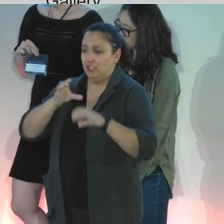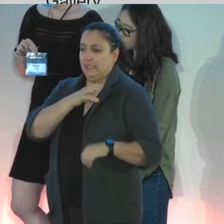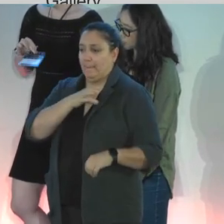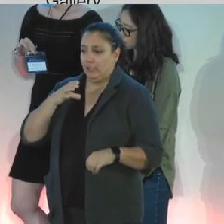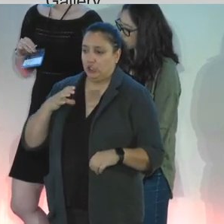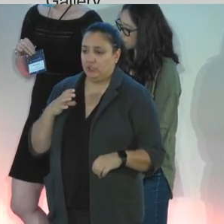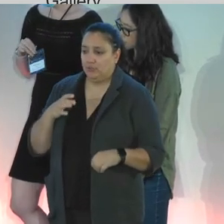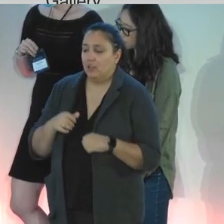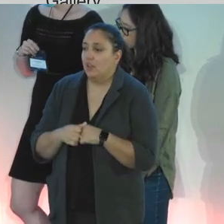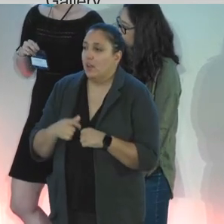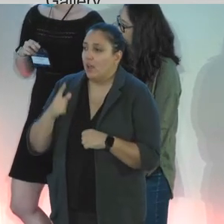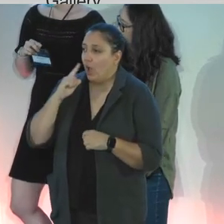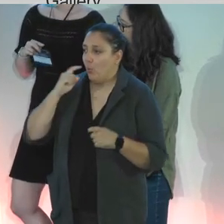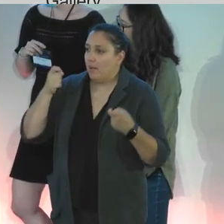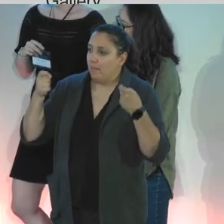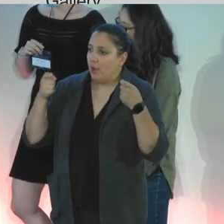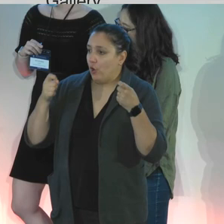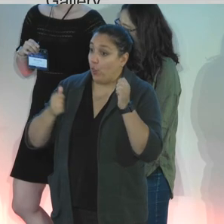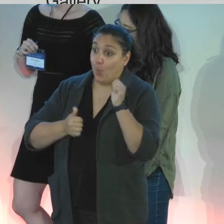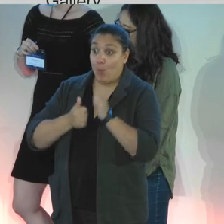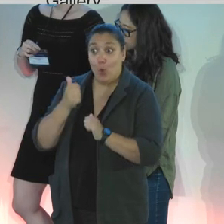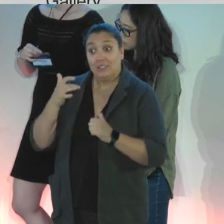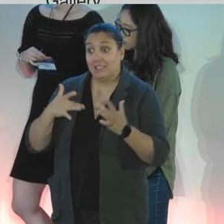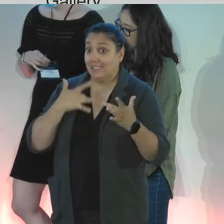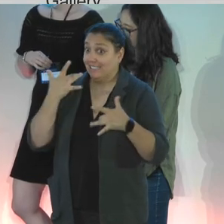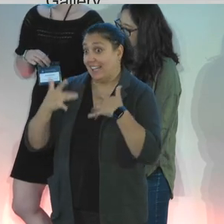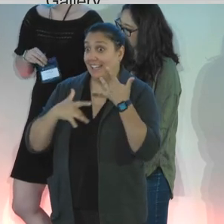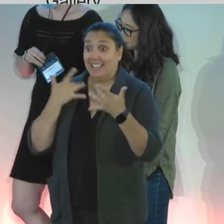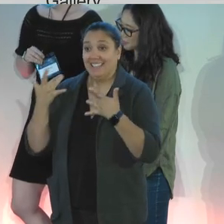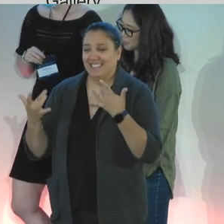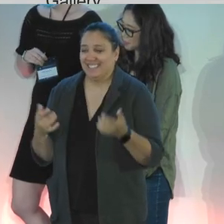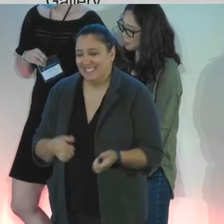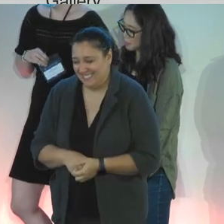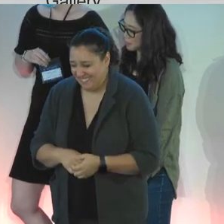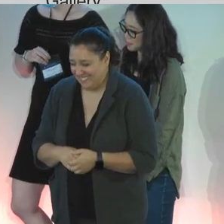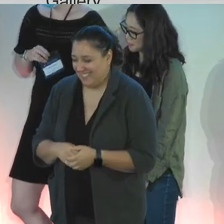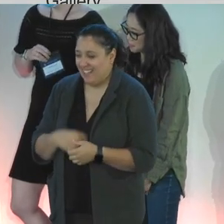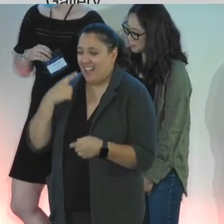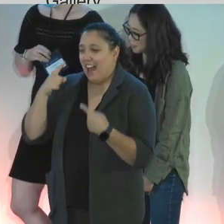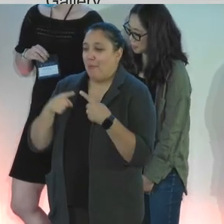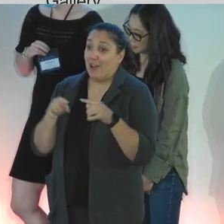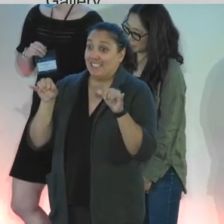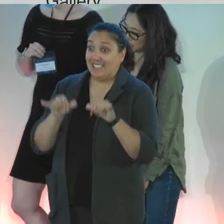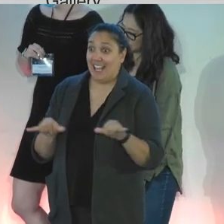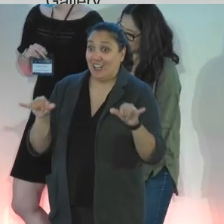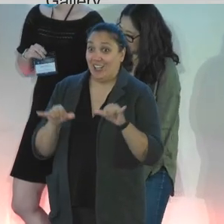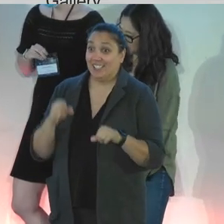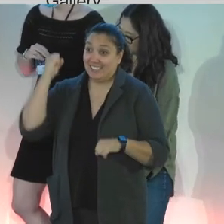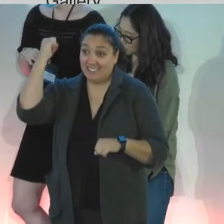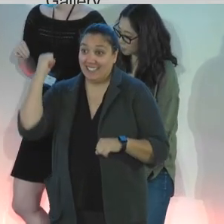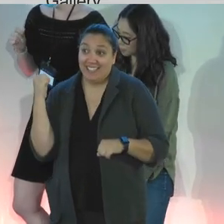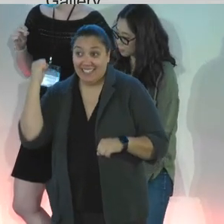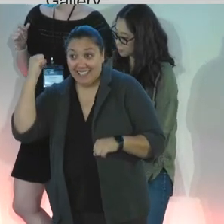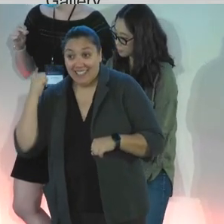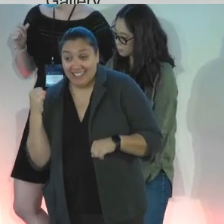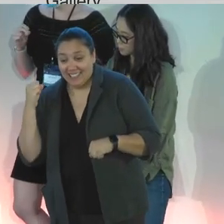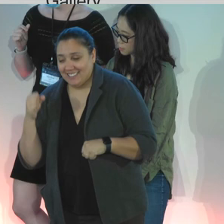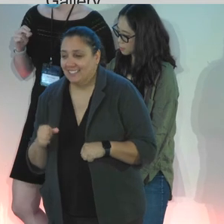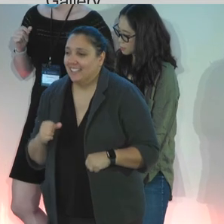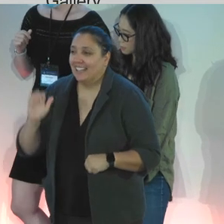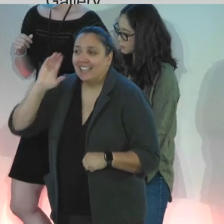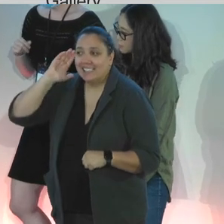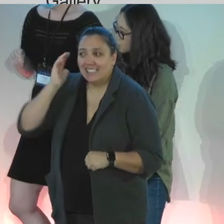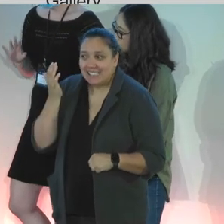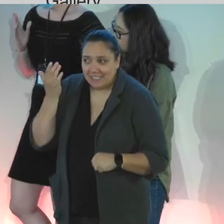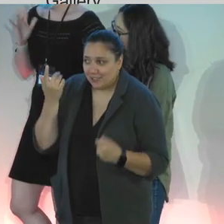moderating the most exciting one, which is standards. It's coming. It seems like it's